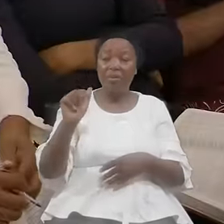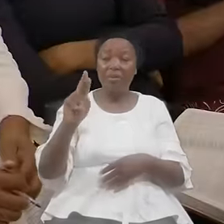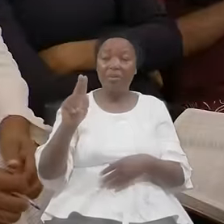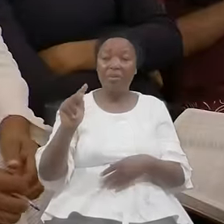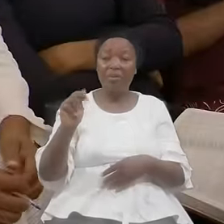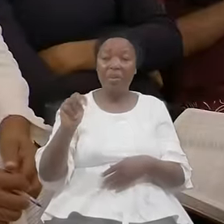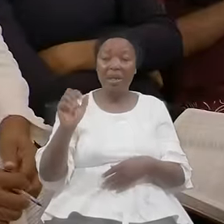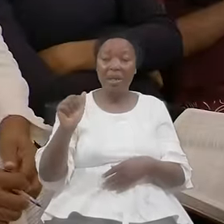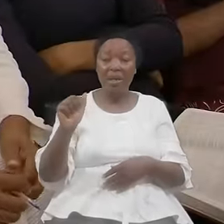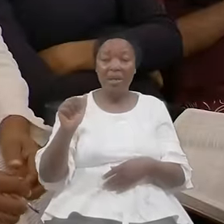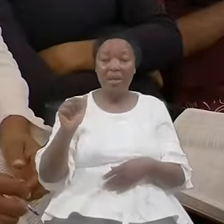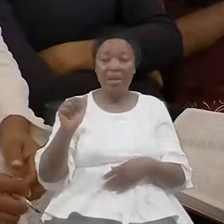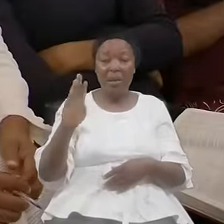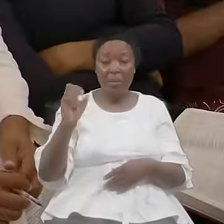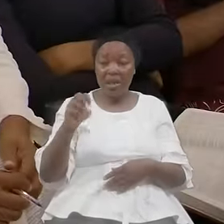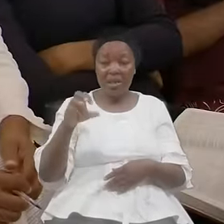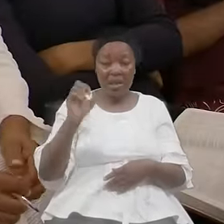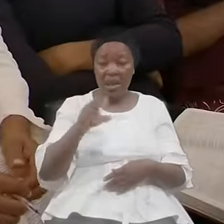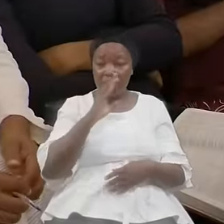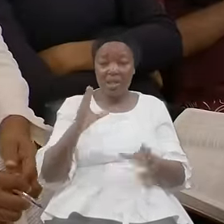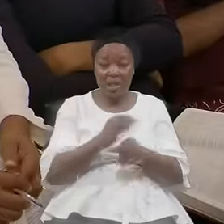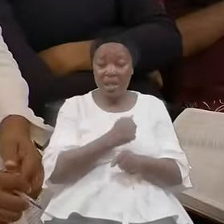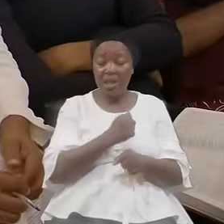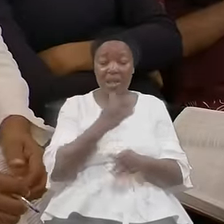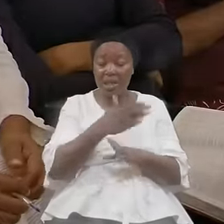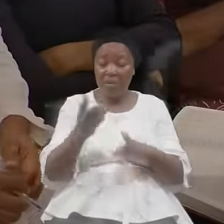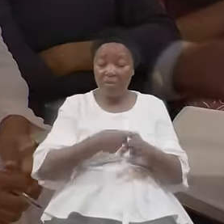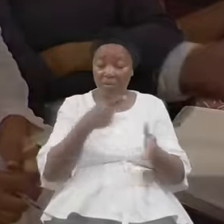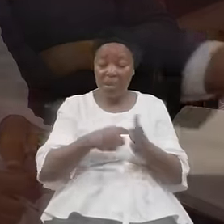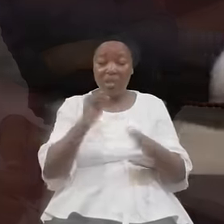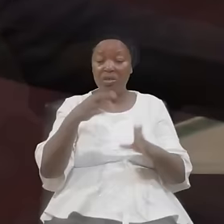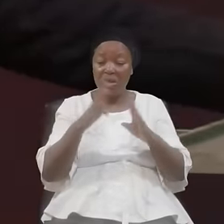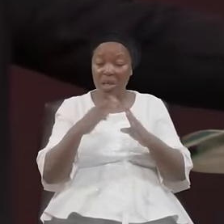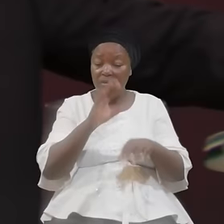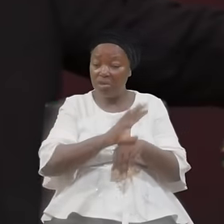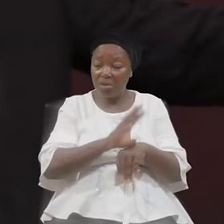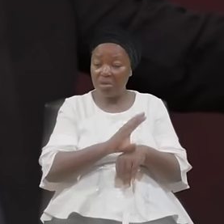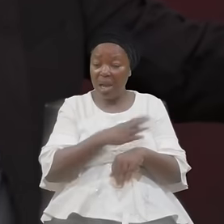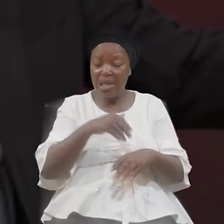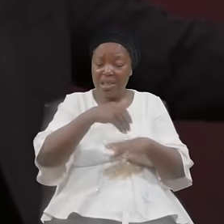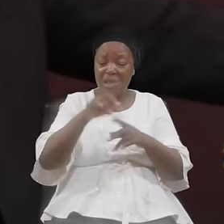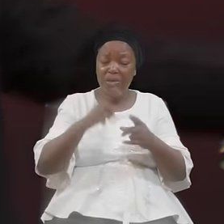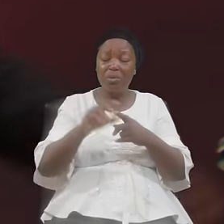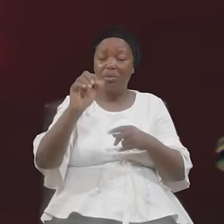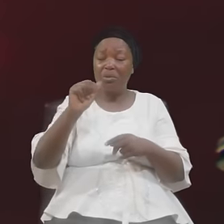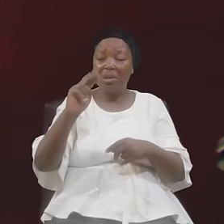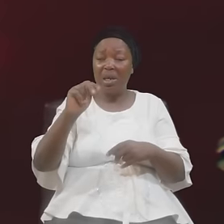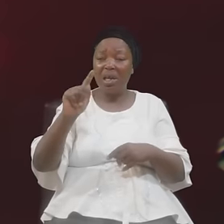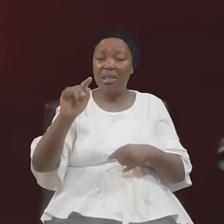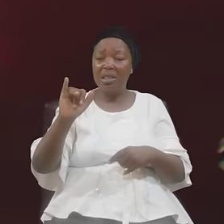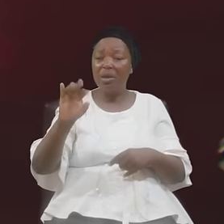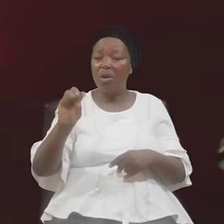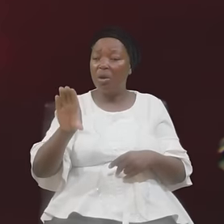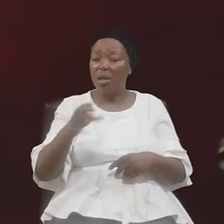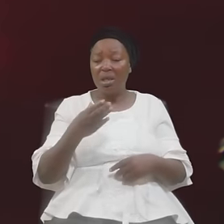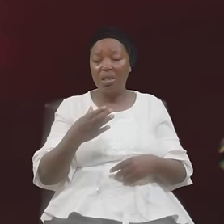Taken Away From This Jerusalem Location And Sent To The Antioch Location Okay